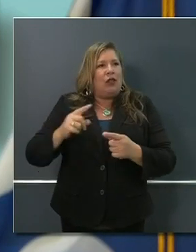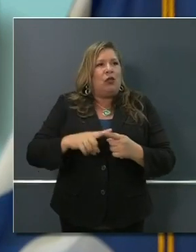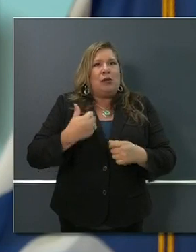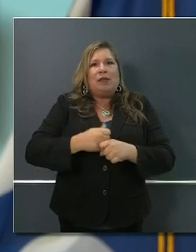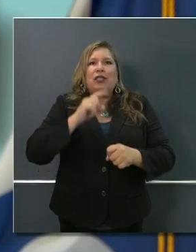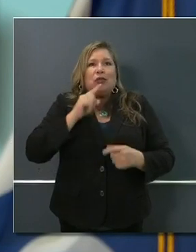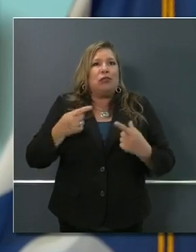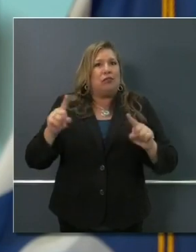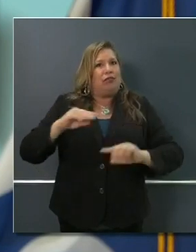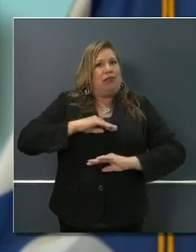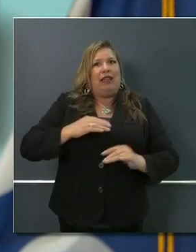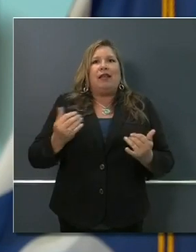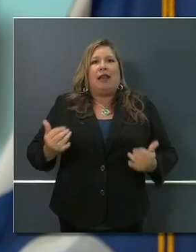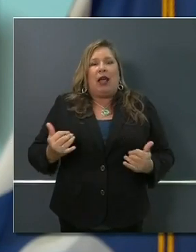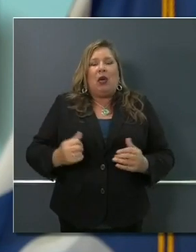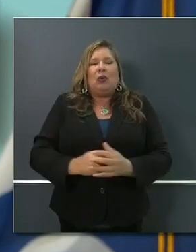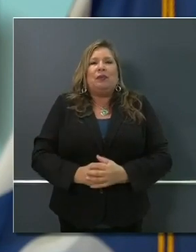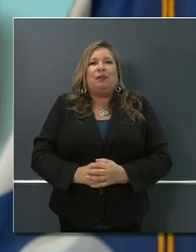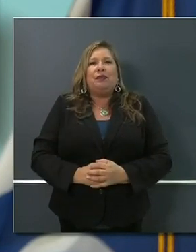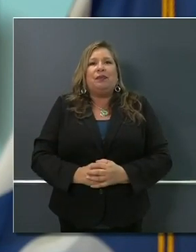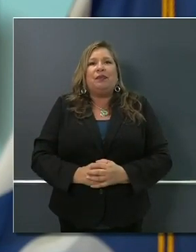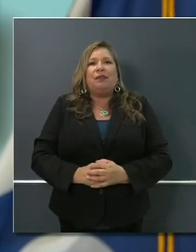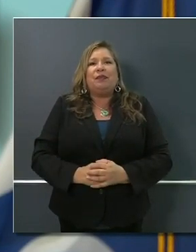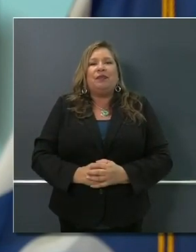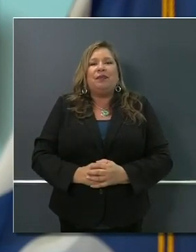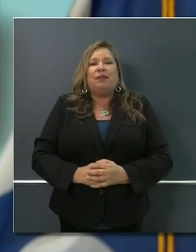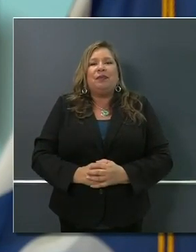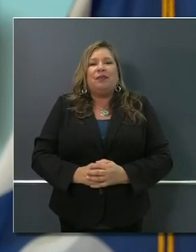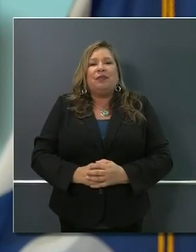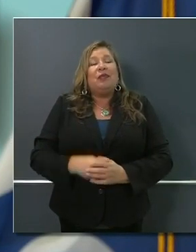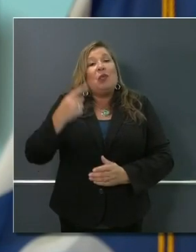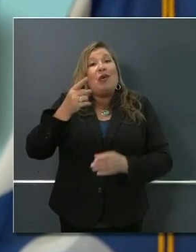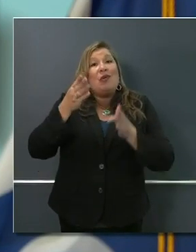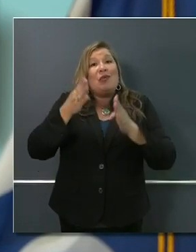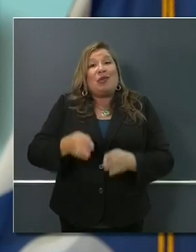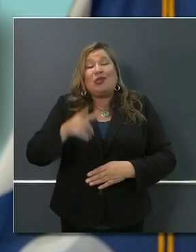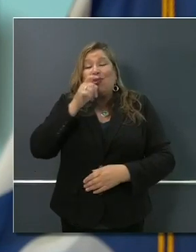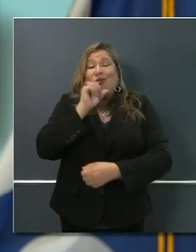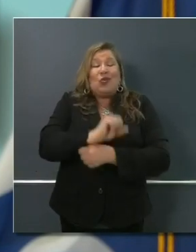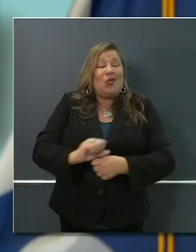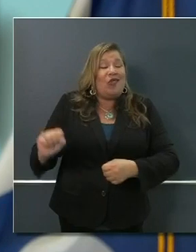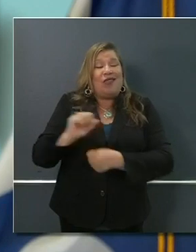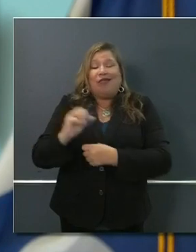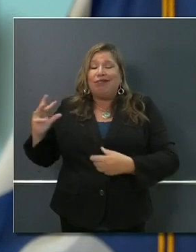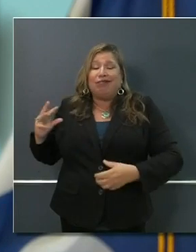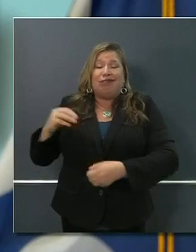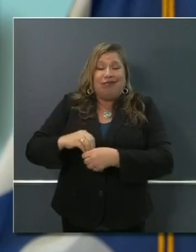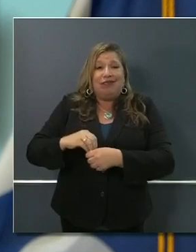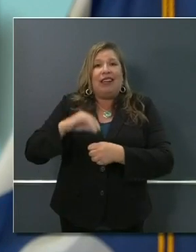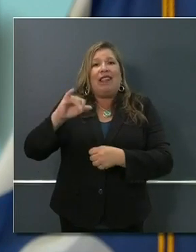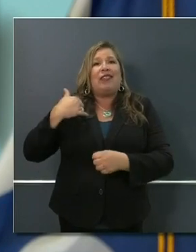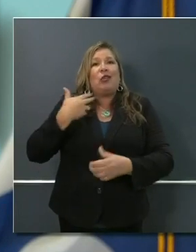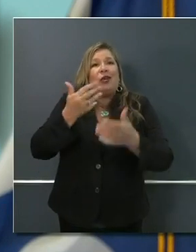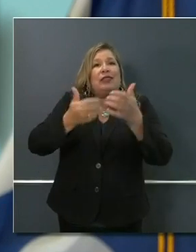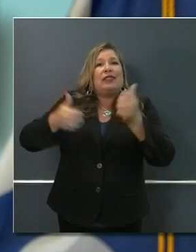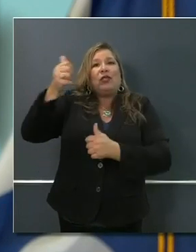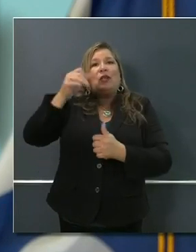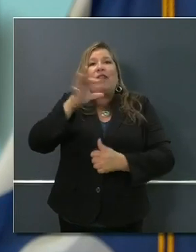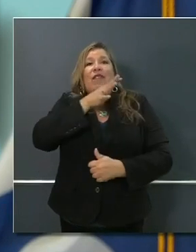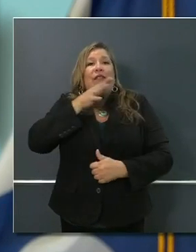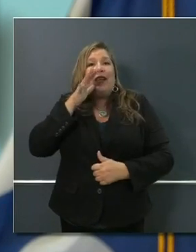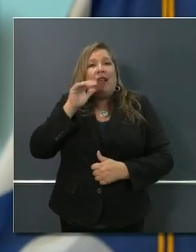so one of them, I'll just offer the mic here in a moment, is our Secretary of Agriculture, who has been actually fighting for some of these programs